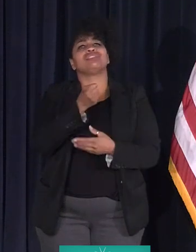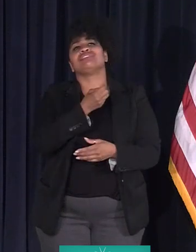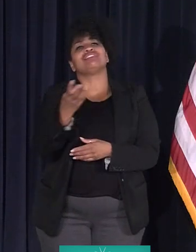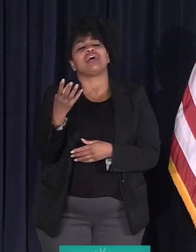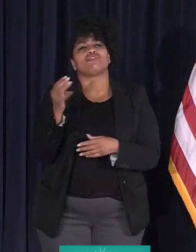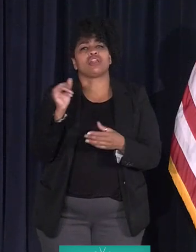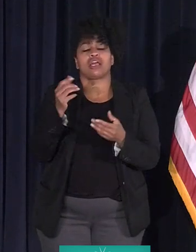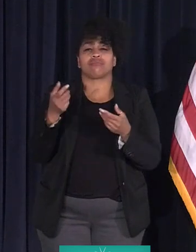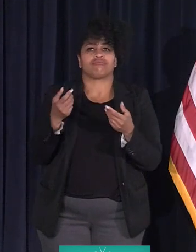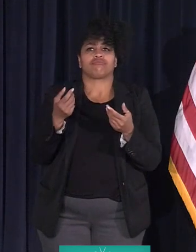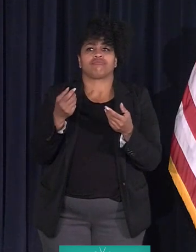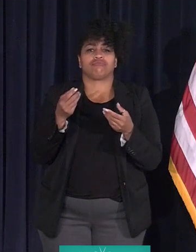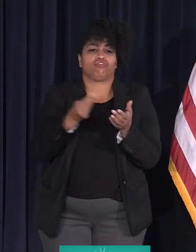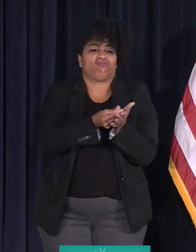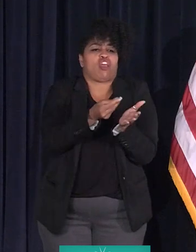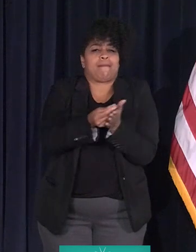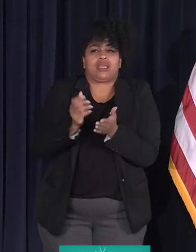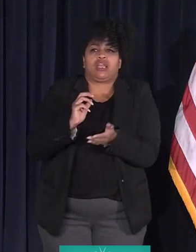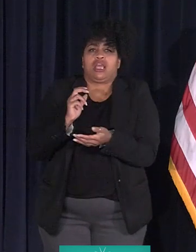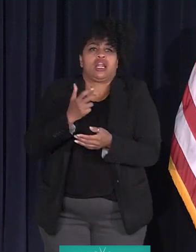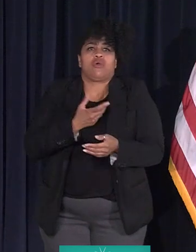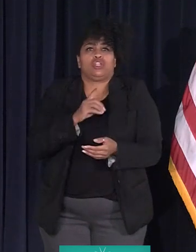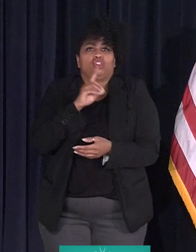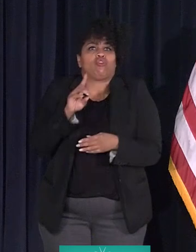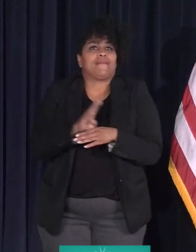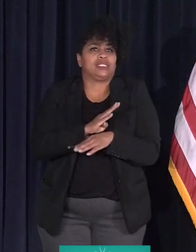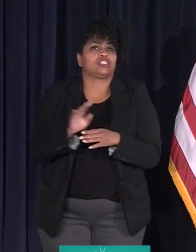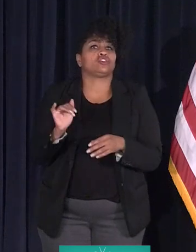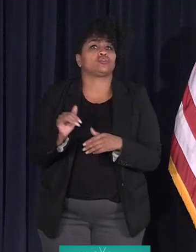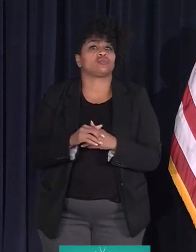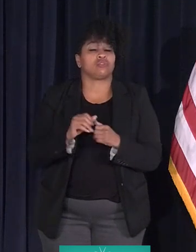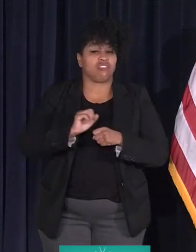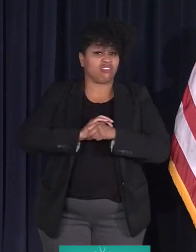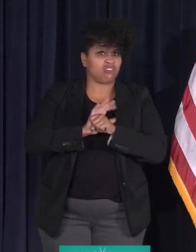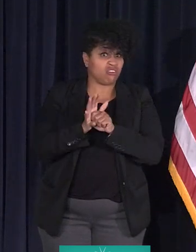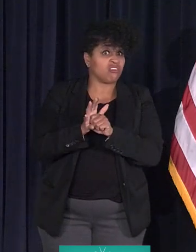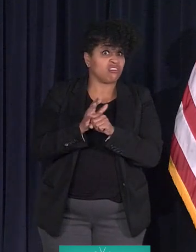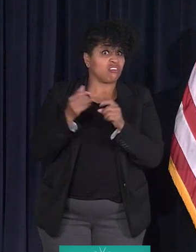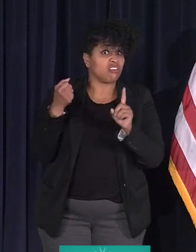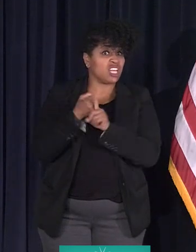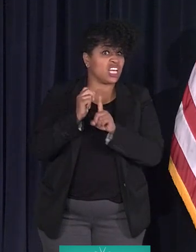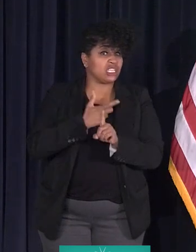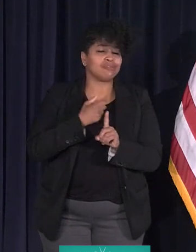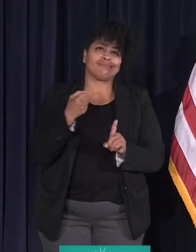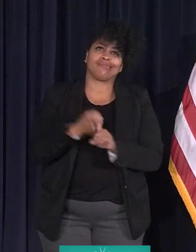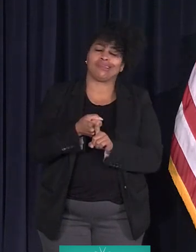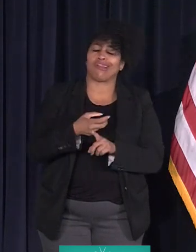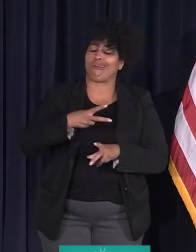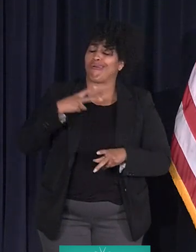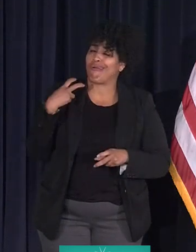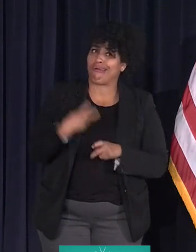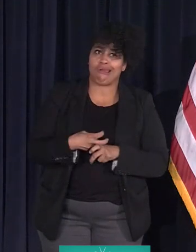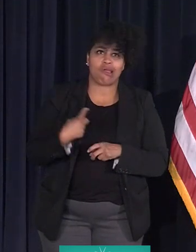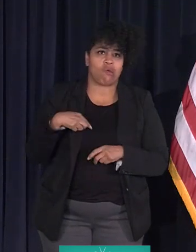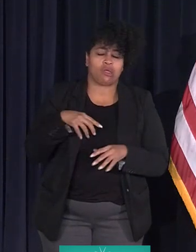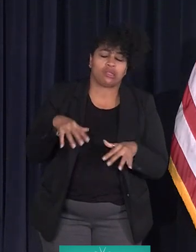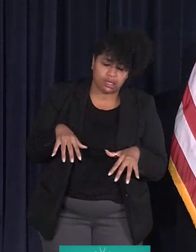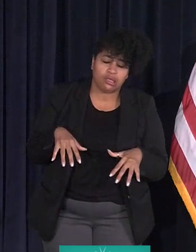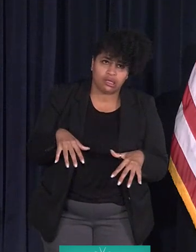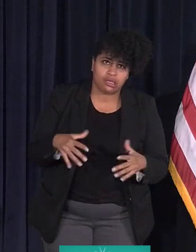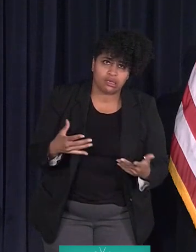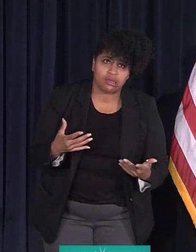shopping at our Detroit businesses. When COVID-19 hit, it hit us hard. And in a city where the